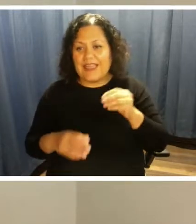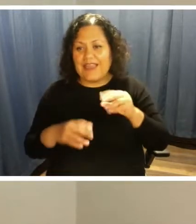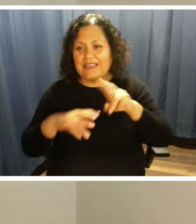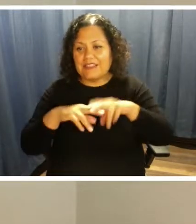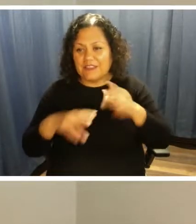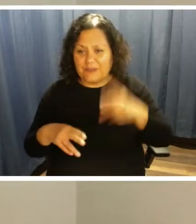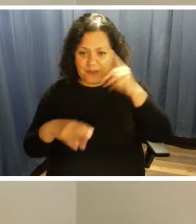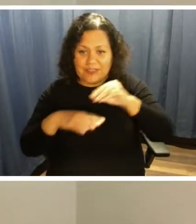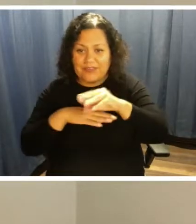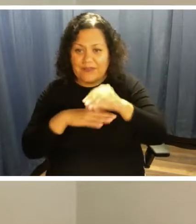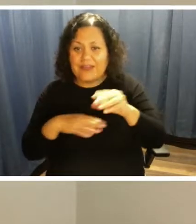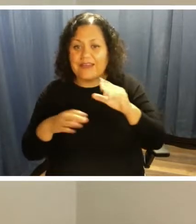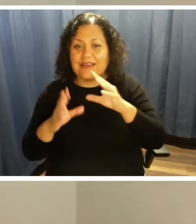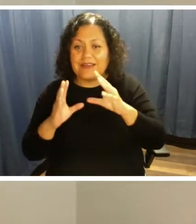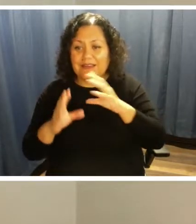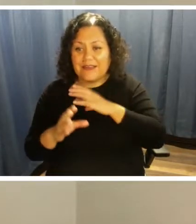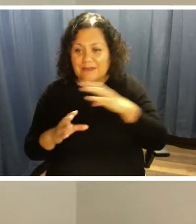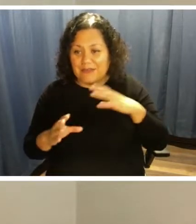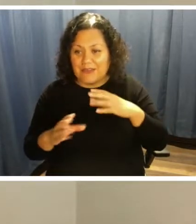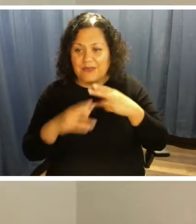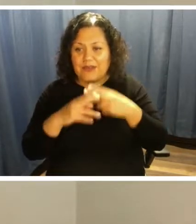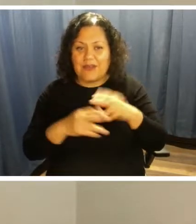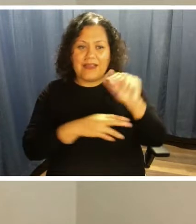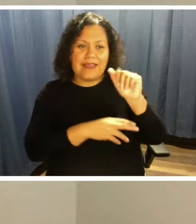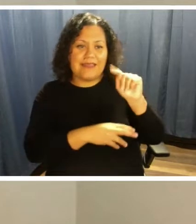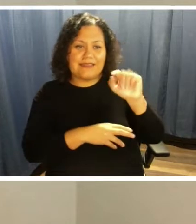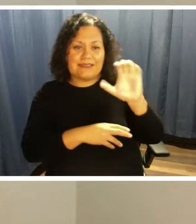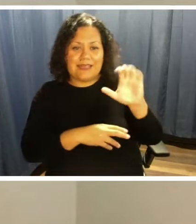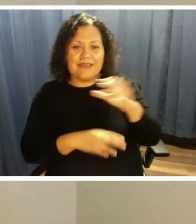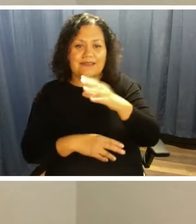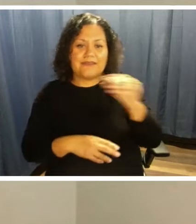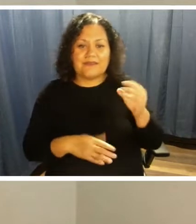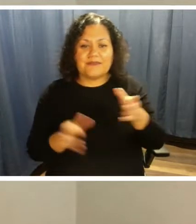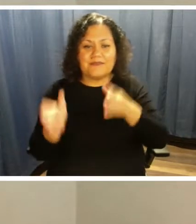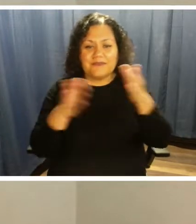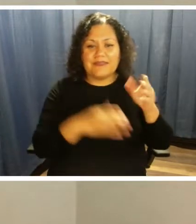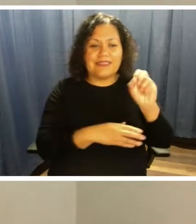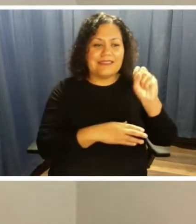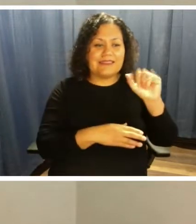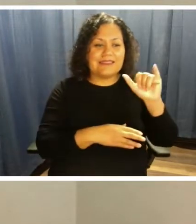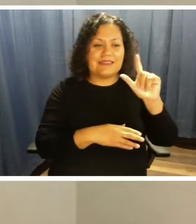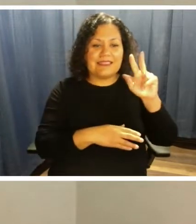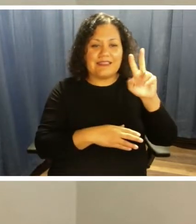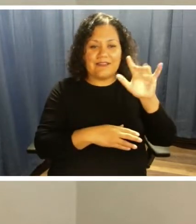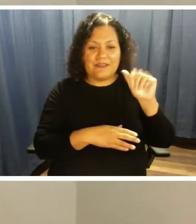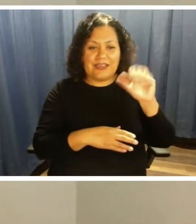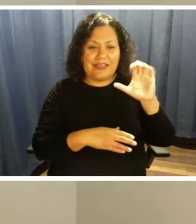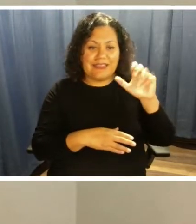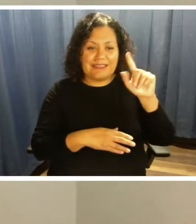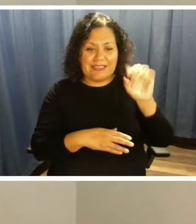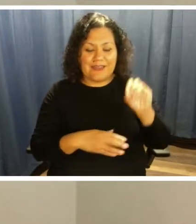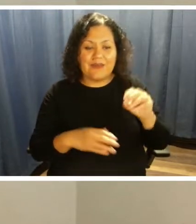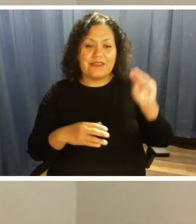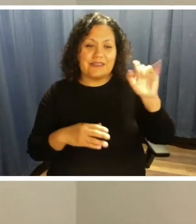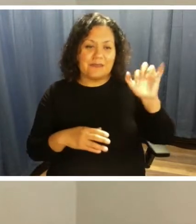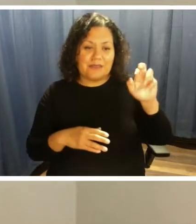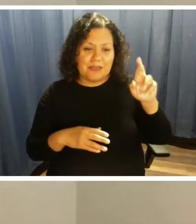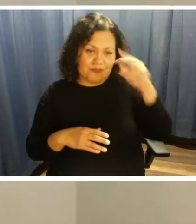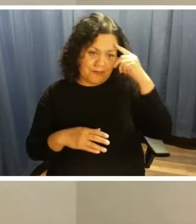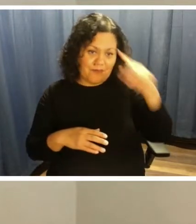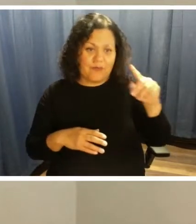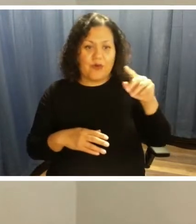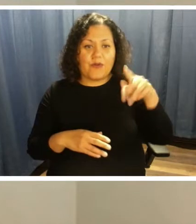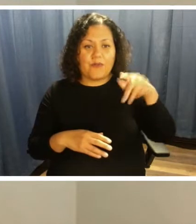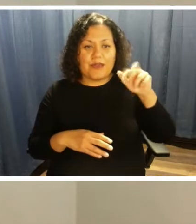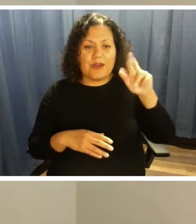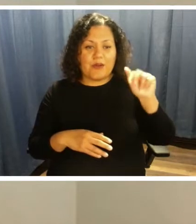we refer to as ATAC. We also have with us Sylvia Castillo, who is the Manager of Paratransit Operations. Many of